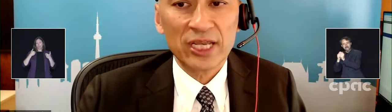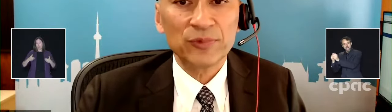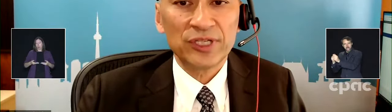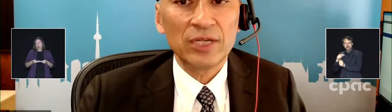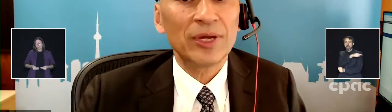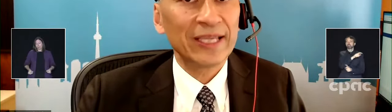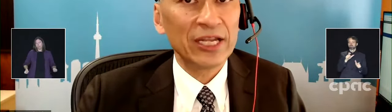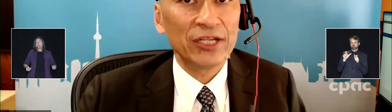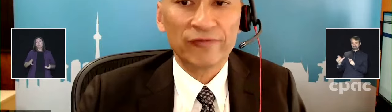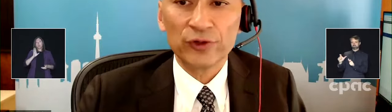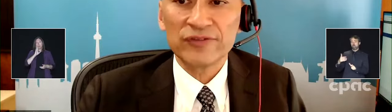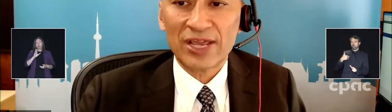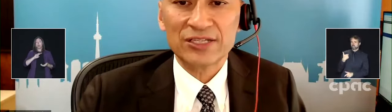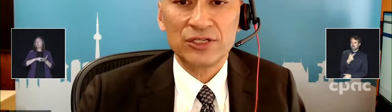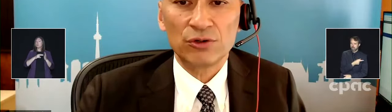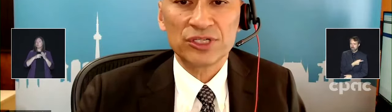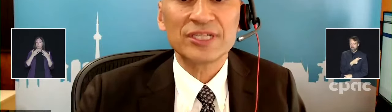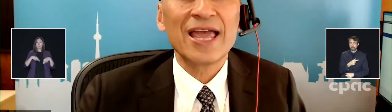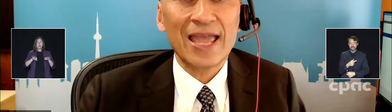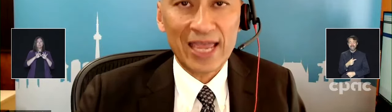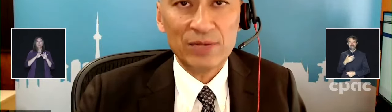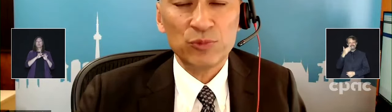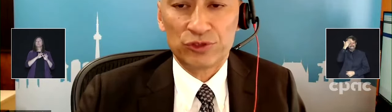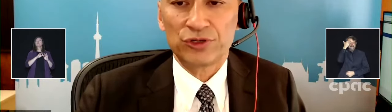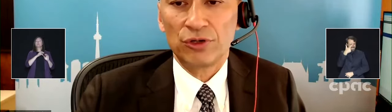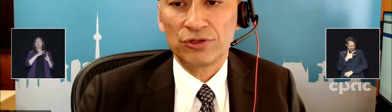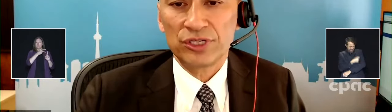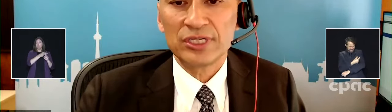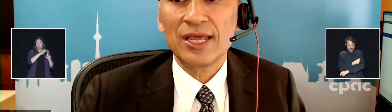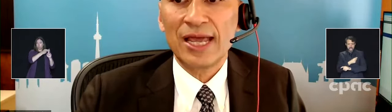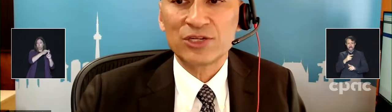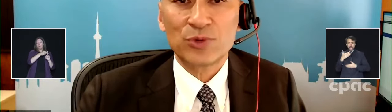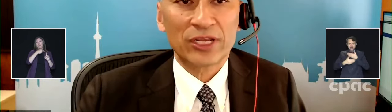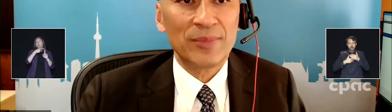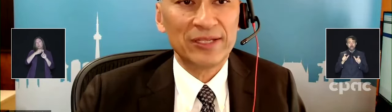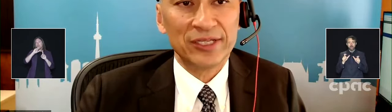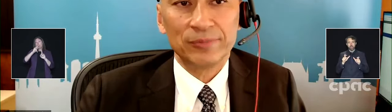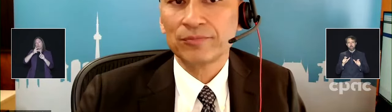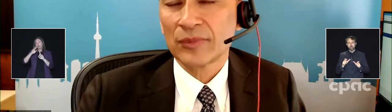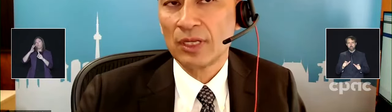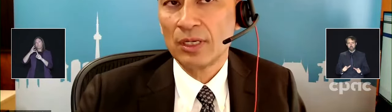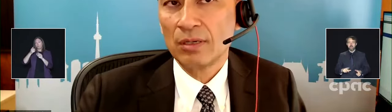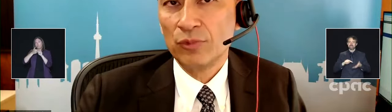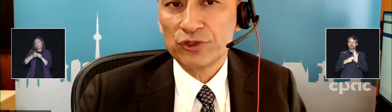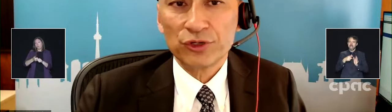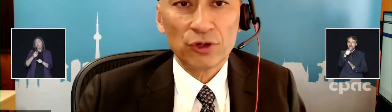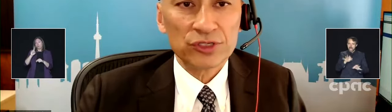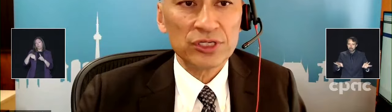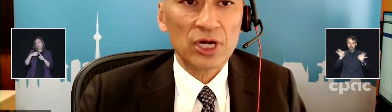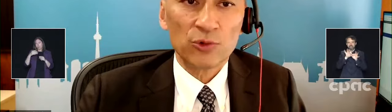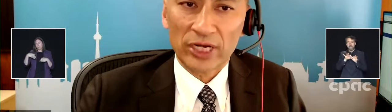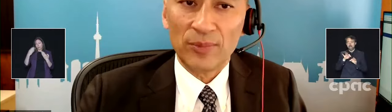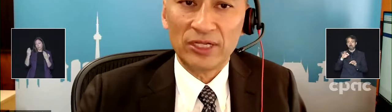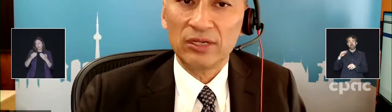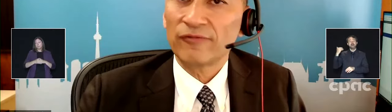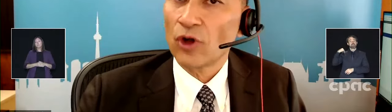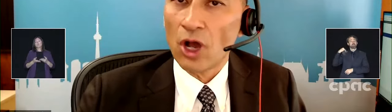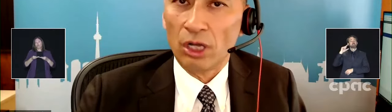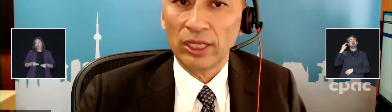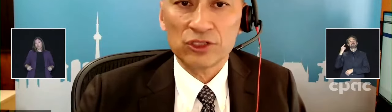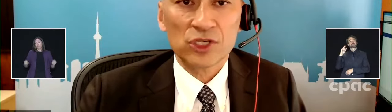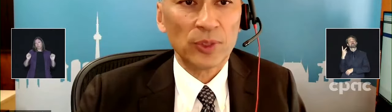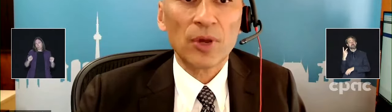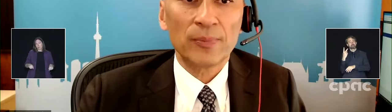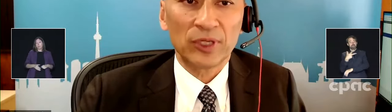important to stay up to date by getting your first vaccine doses and booster doses as recommended. Booster doses are recommended for